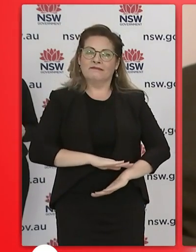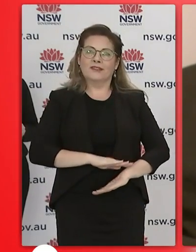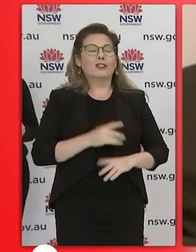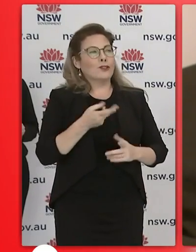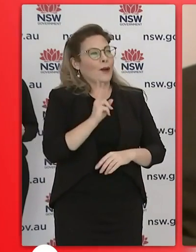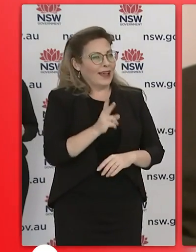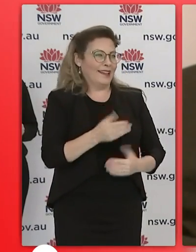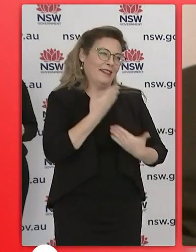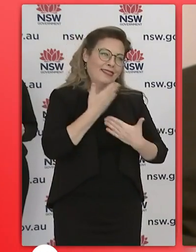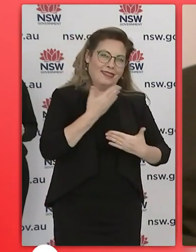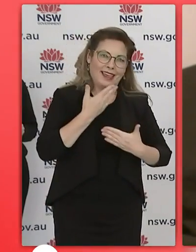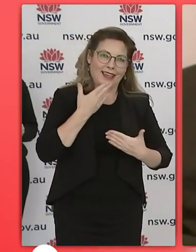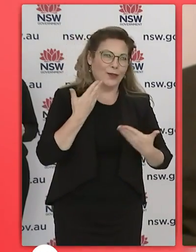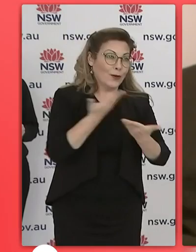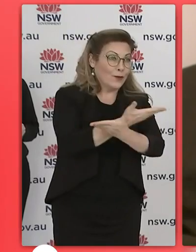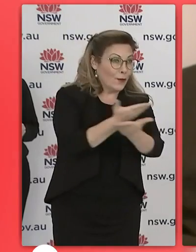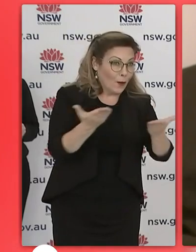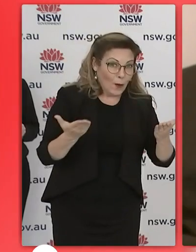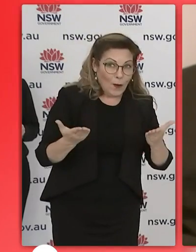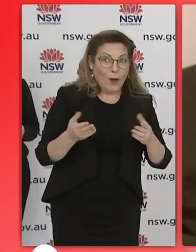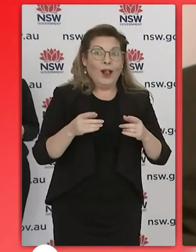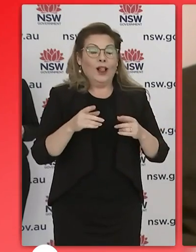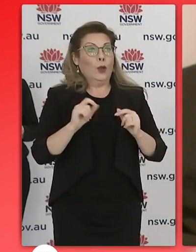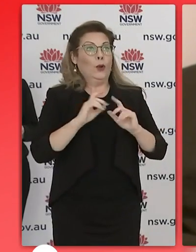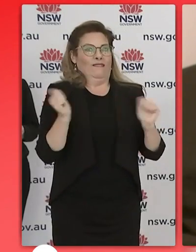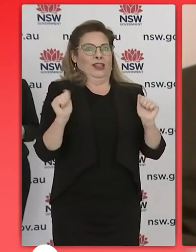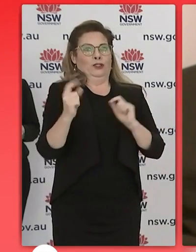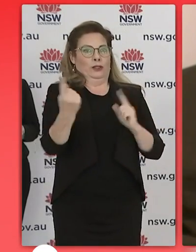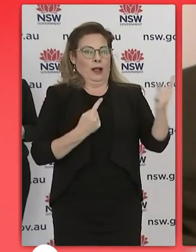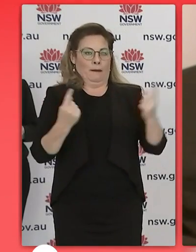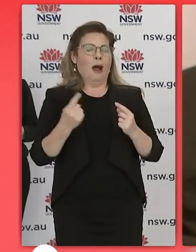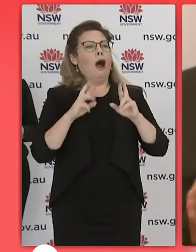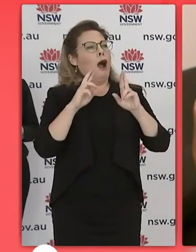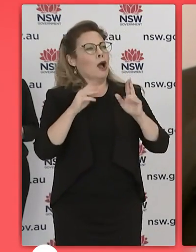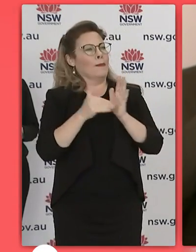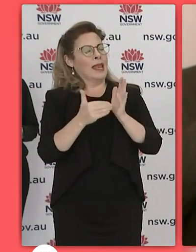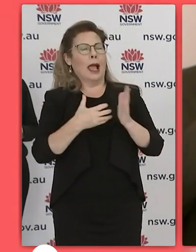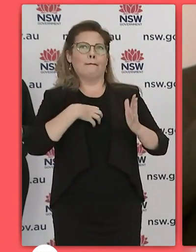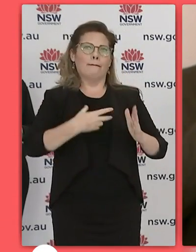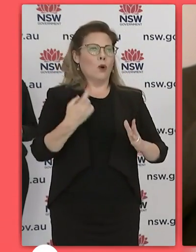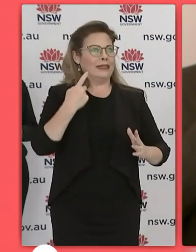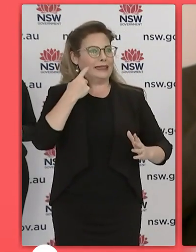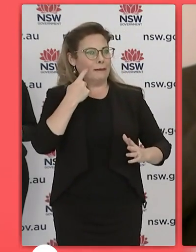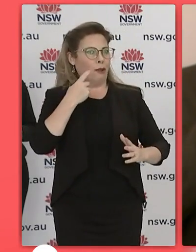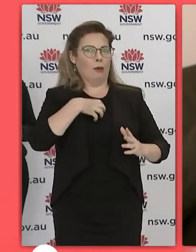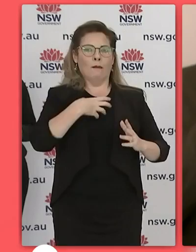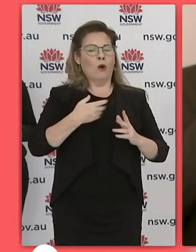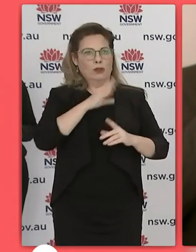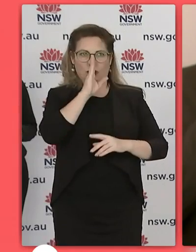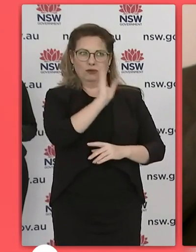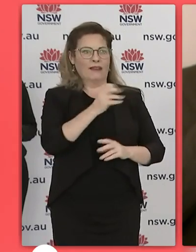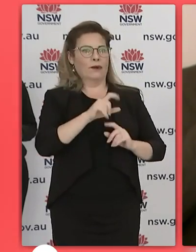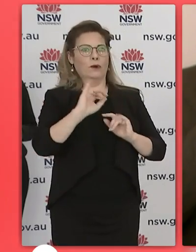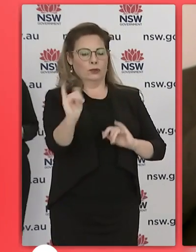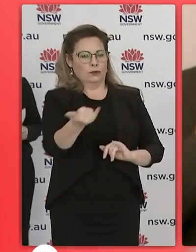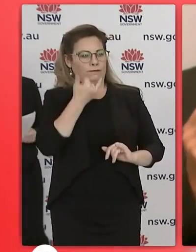and i hope you find the booking system and arrangements more easy to get through and clearly that is really critical for us at